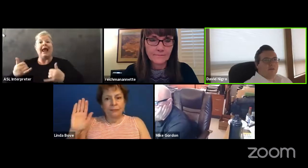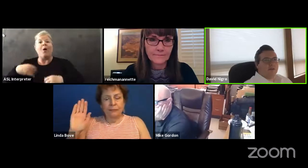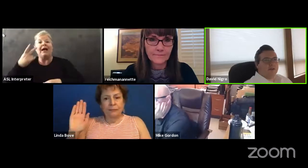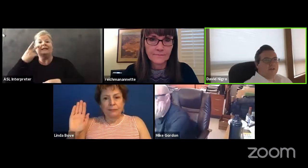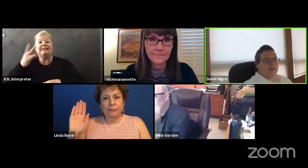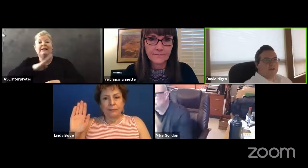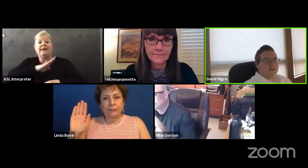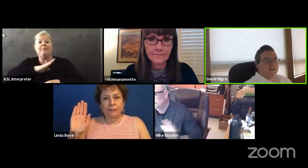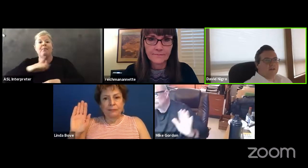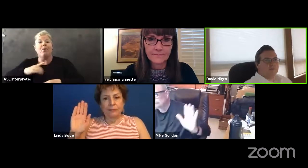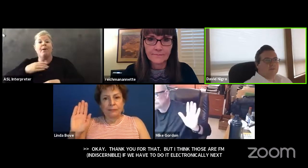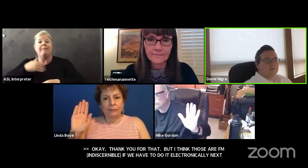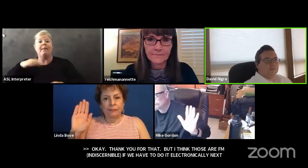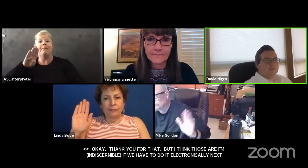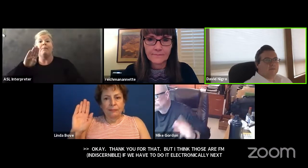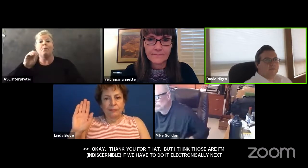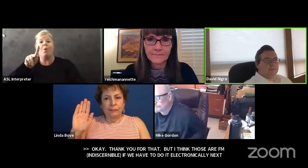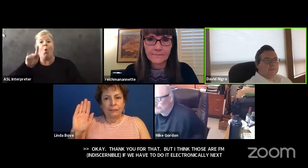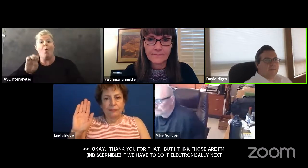member boe raising her hand